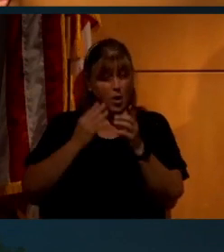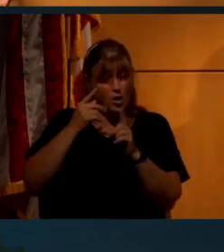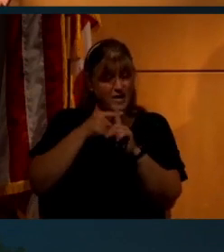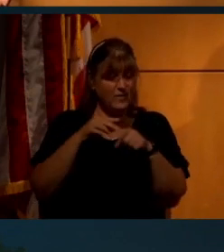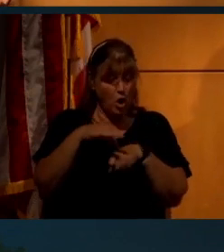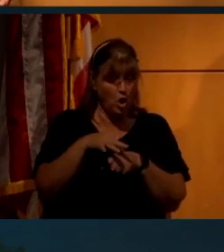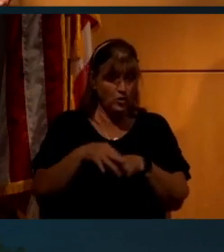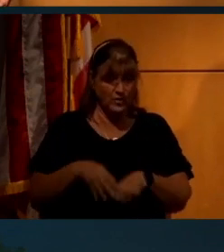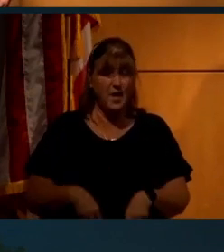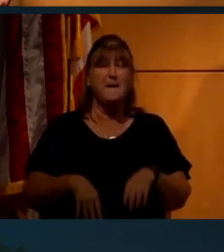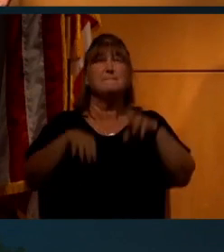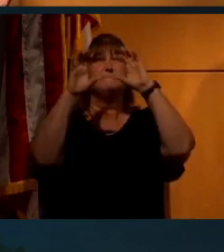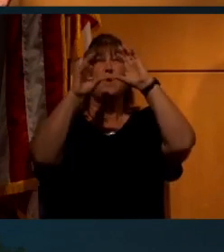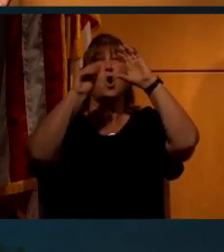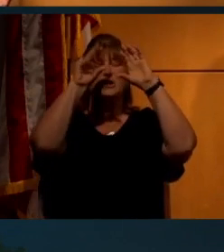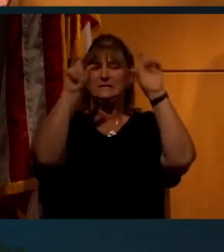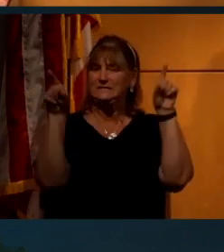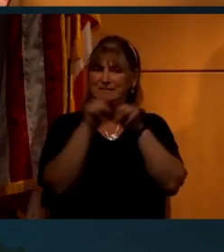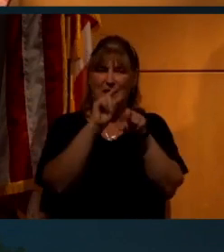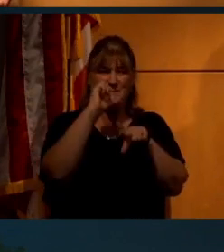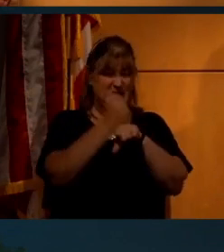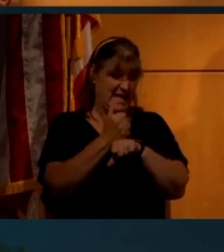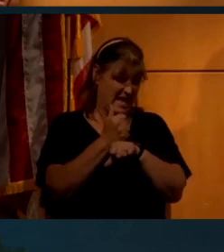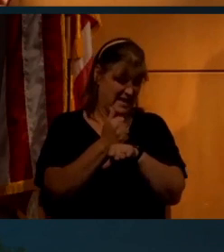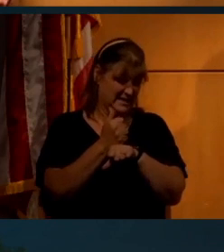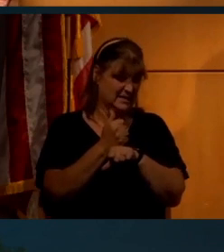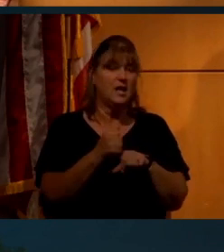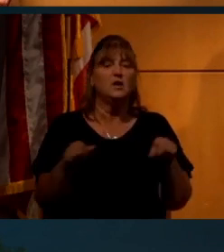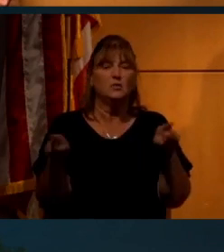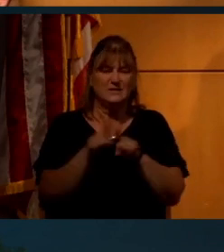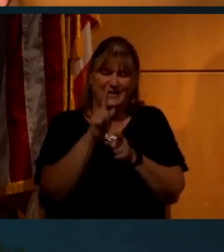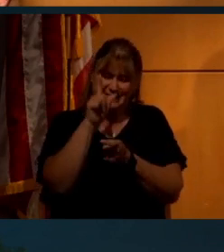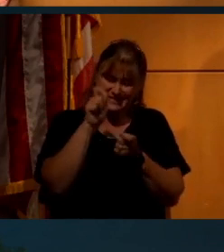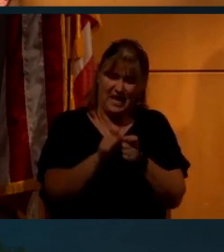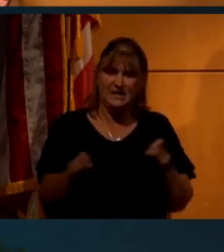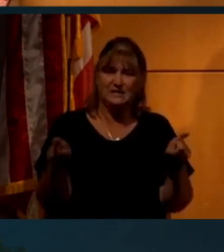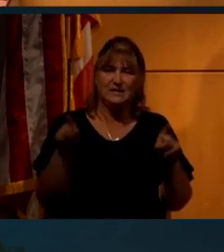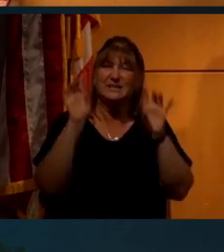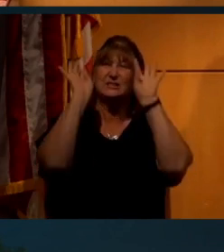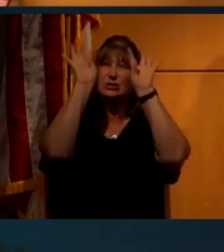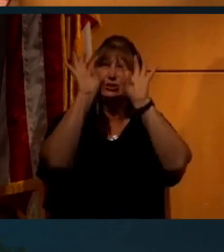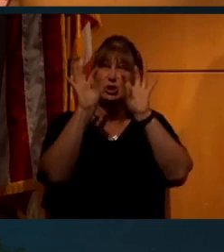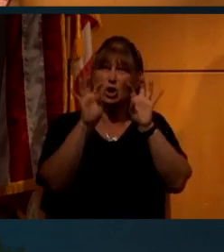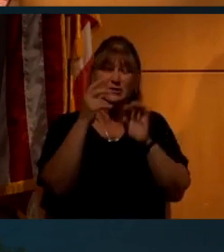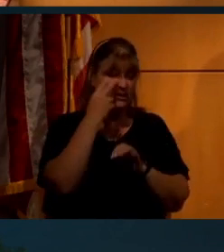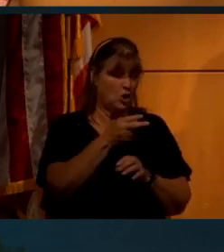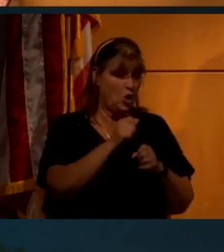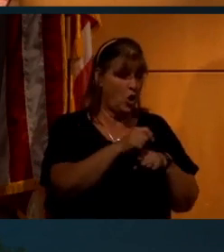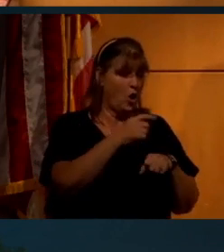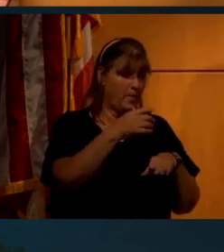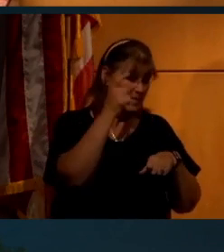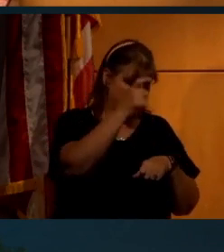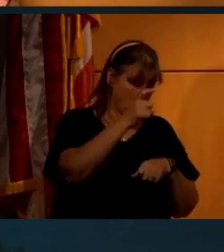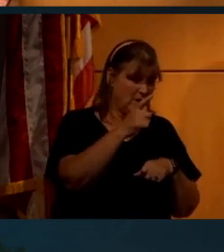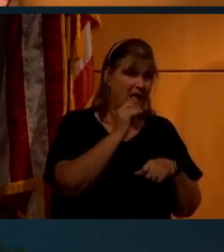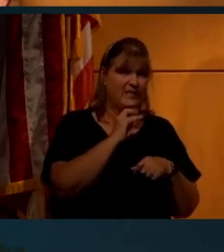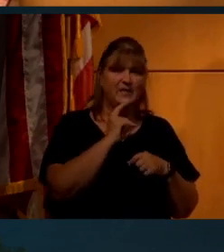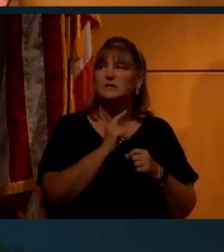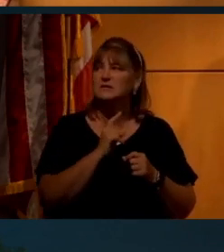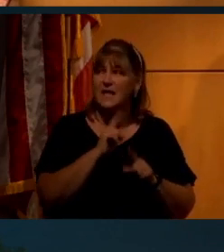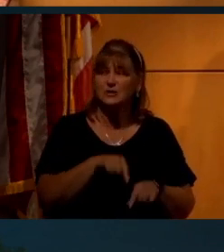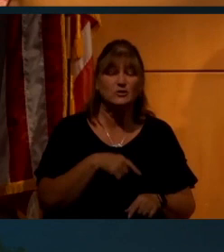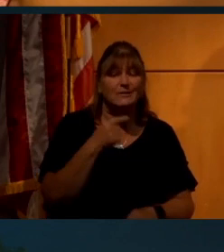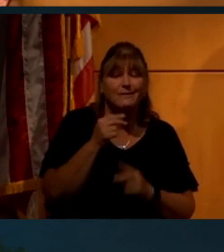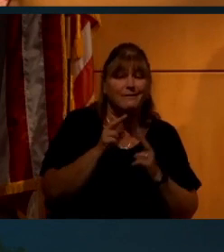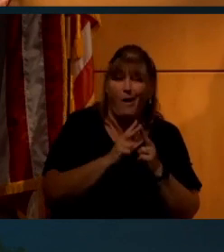camera up, and used the same settings to take a picture, you would see exactly as many stars as they did on the moon. And the answer is a couple